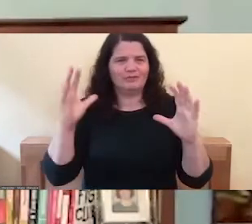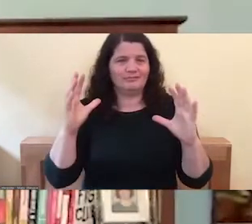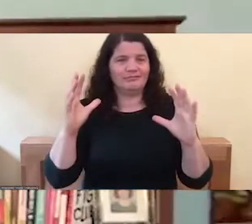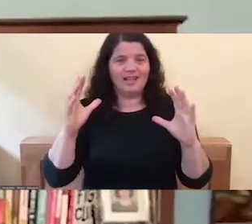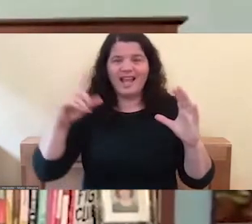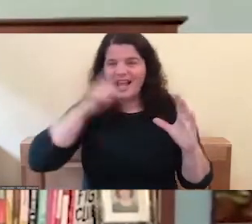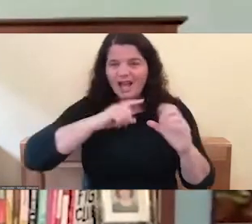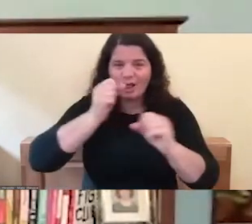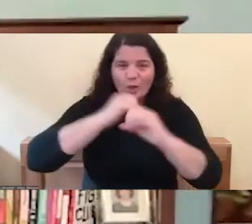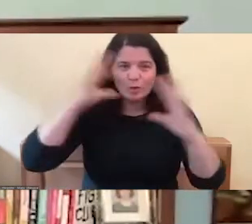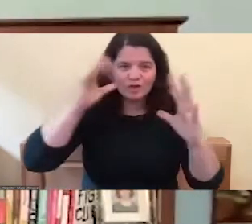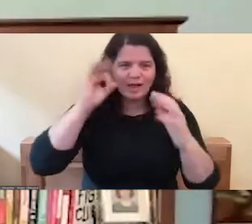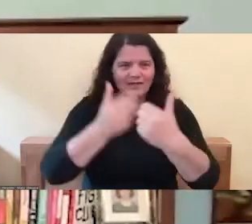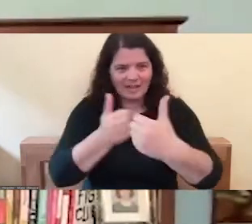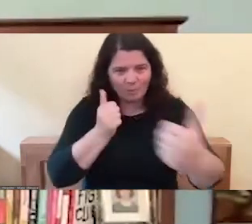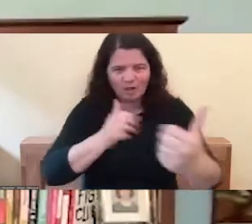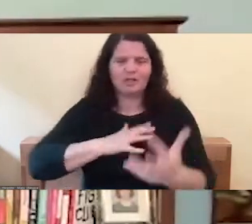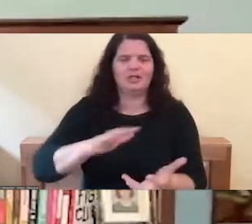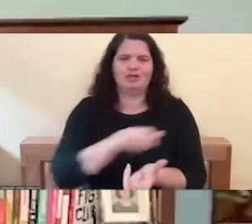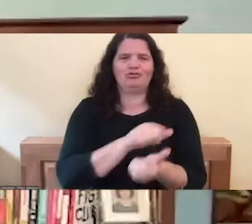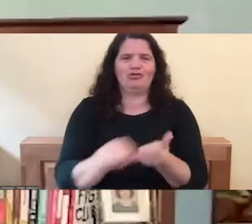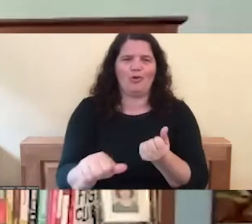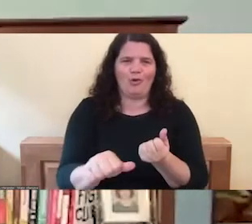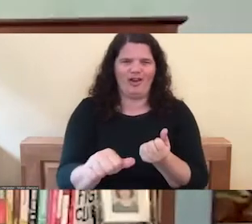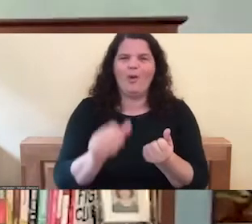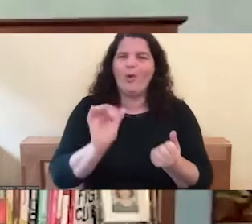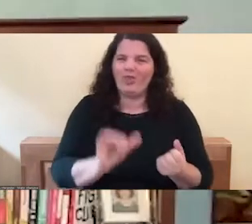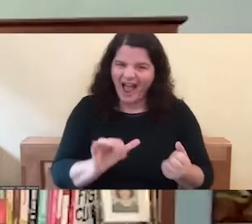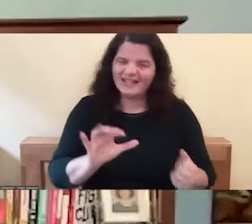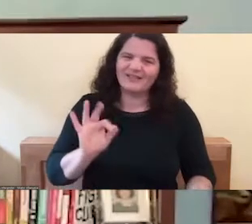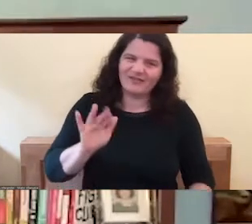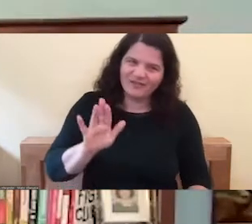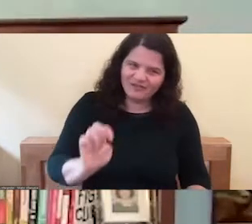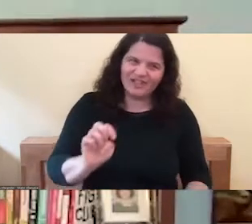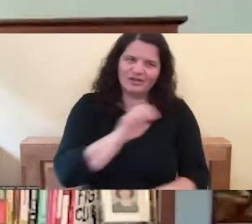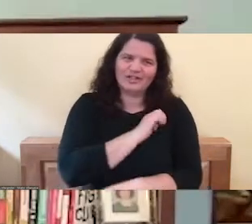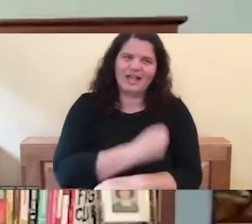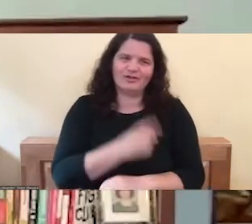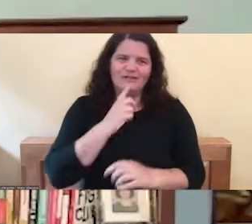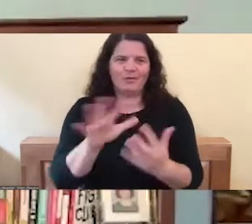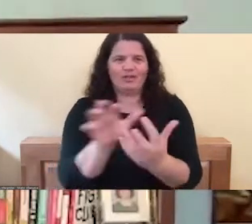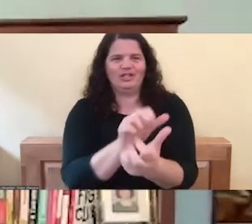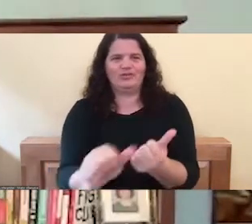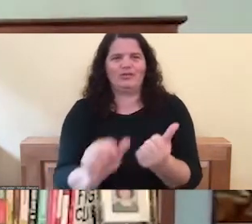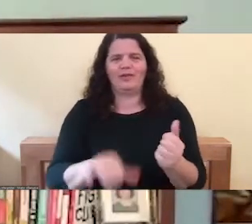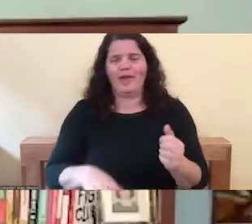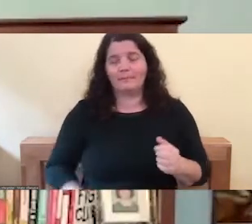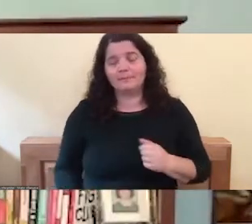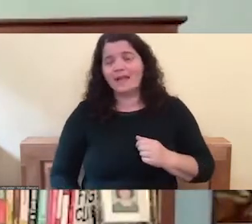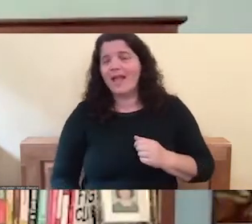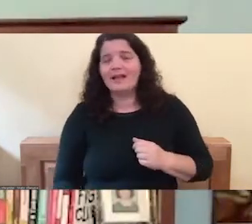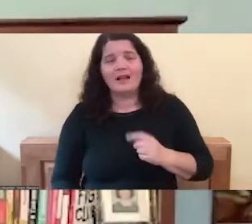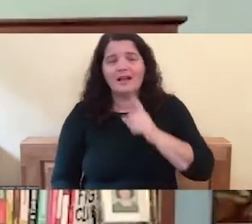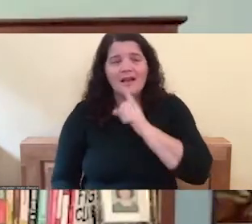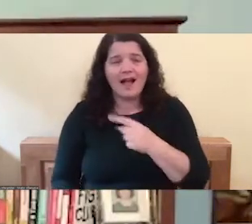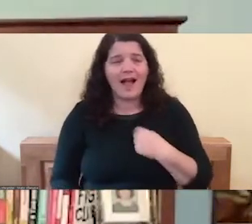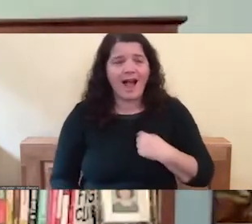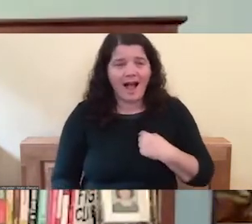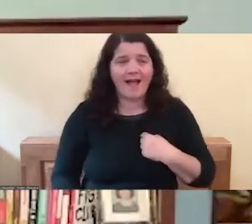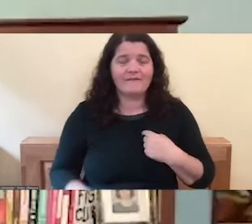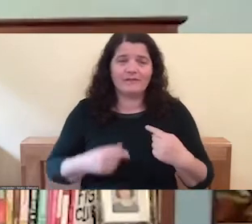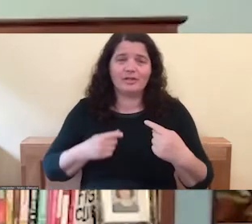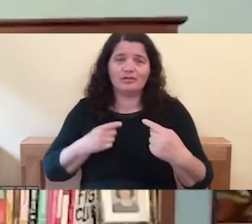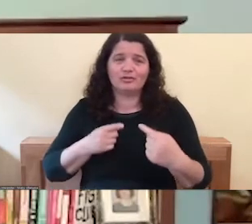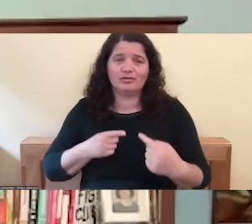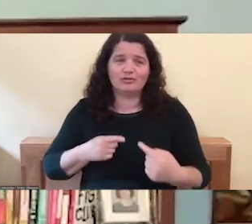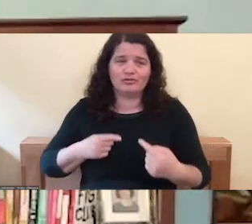Right. And so, and that, so that fierce, powerful energy. And by the way, I've struggled with it all my life. I'm, I'm really a lot more